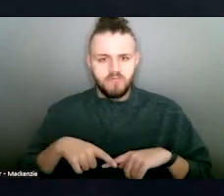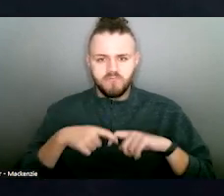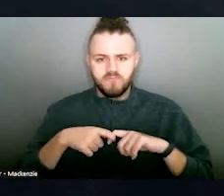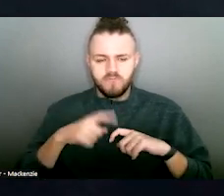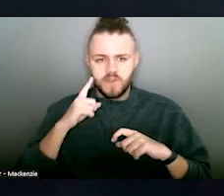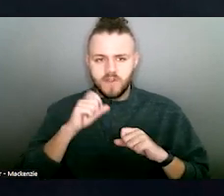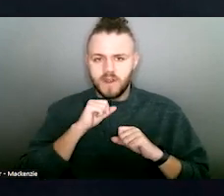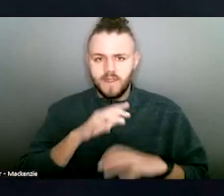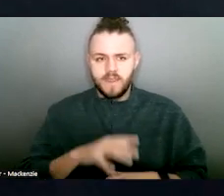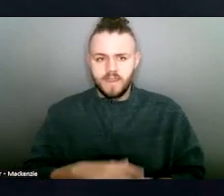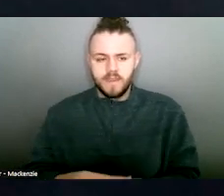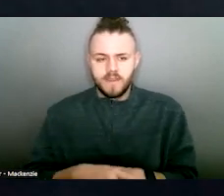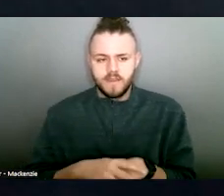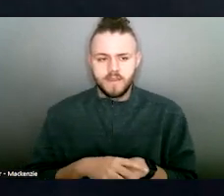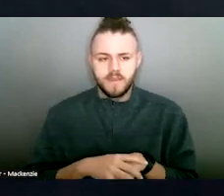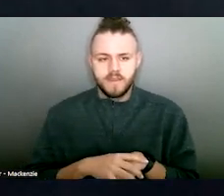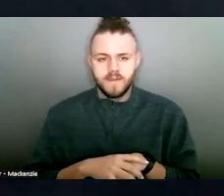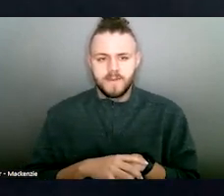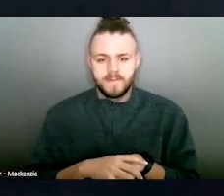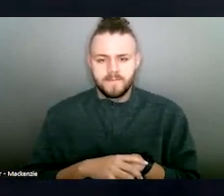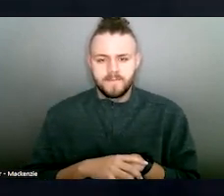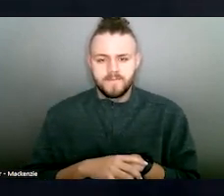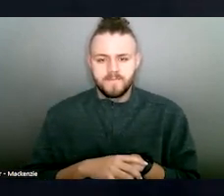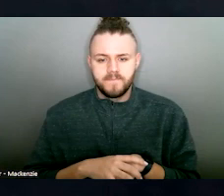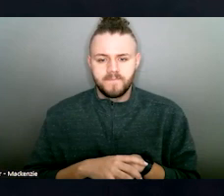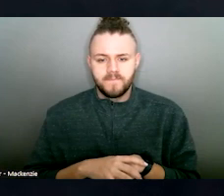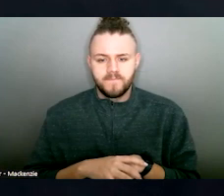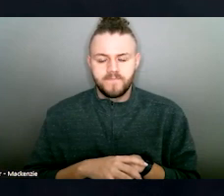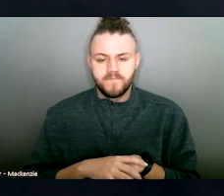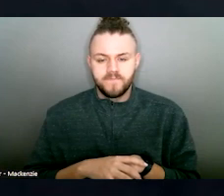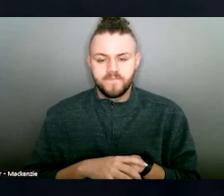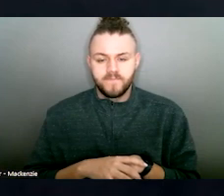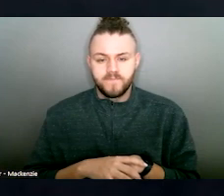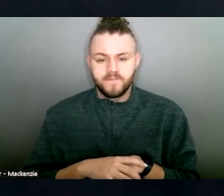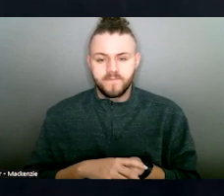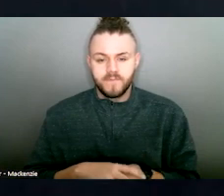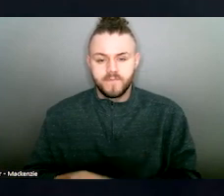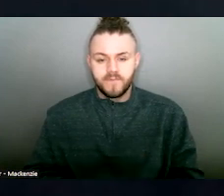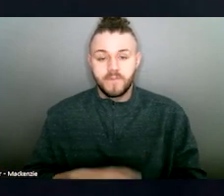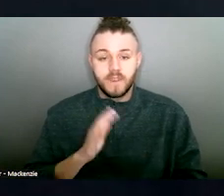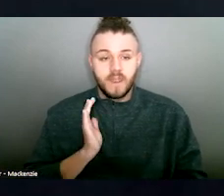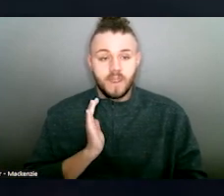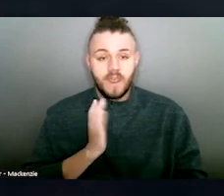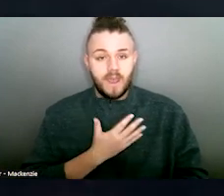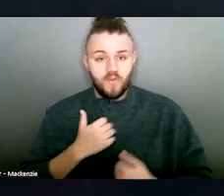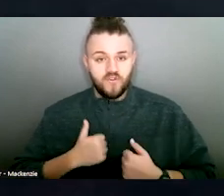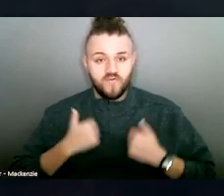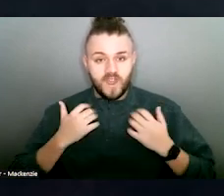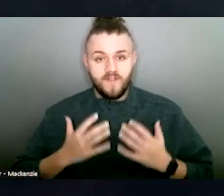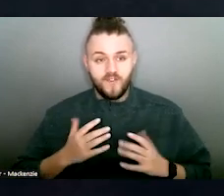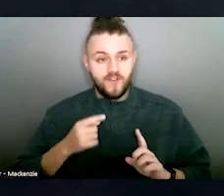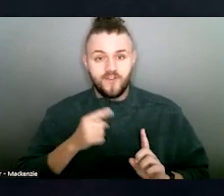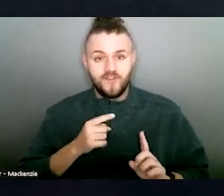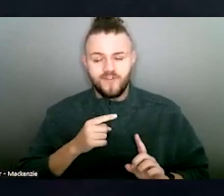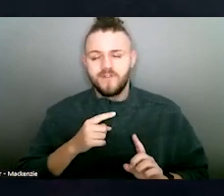Thank you. A key factor to my survival was the Artemis Center of Dating, a domestic violence resource